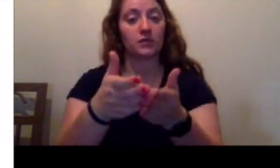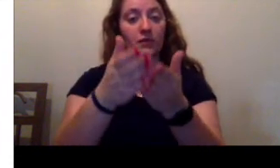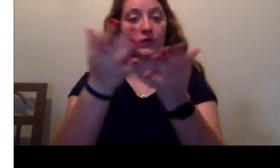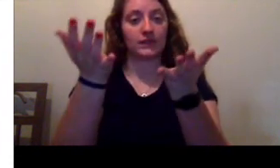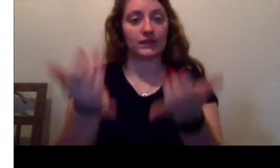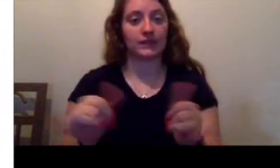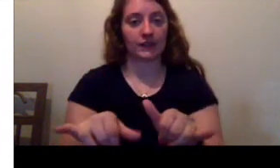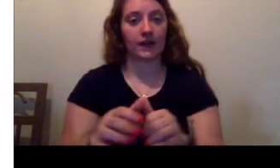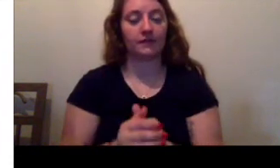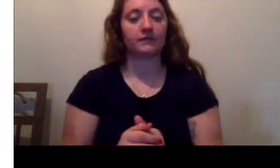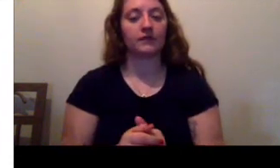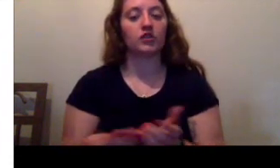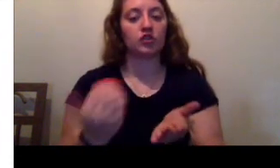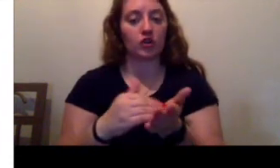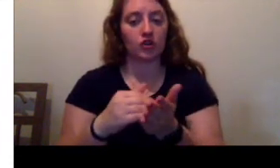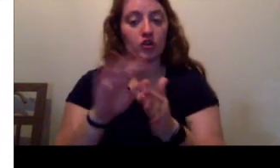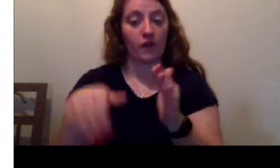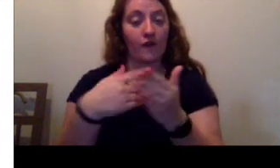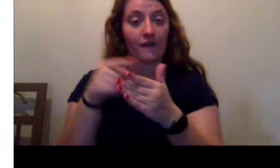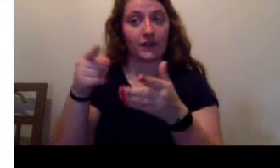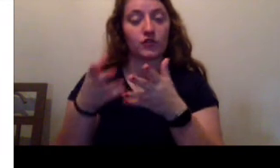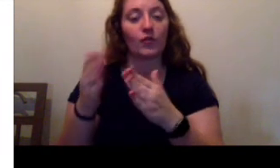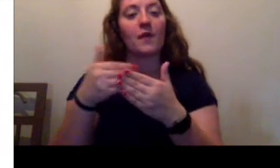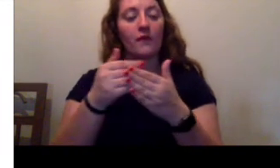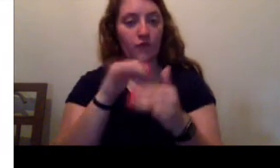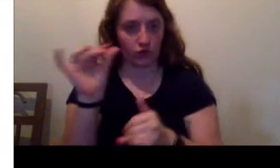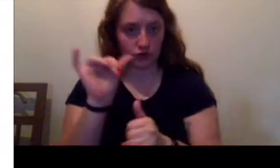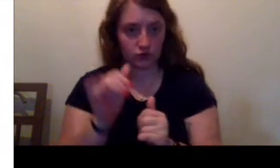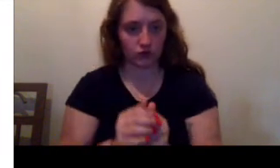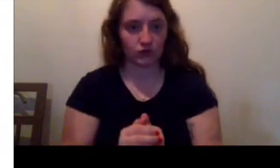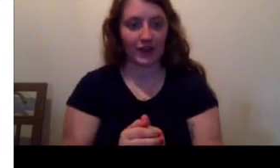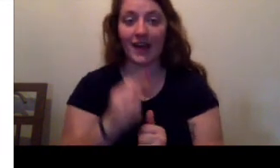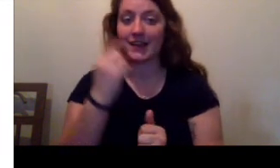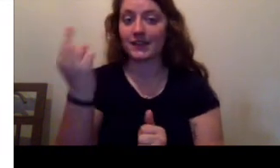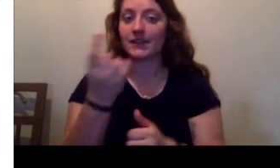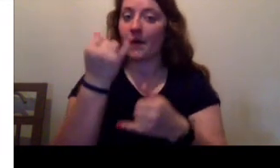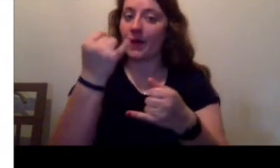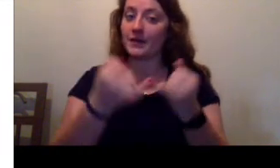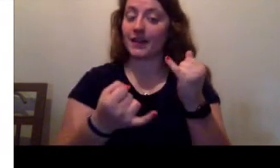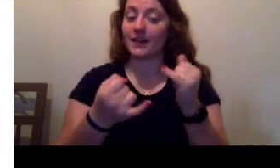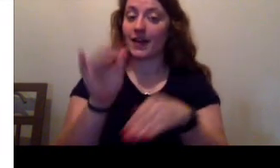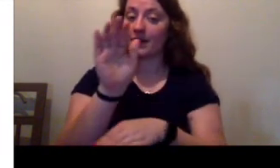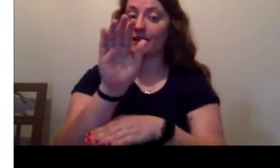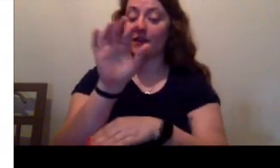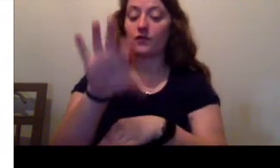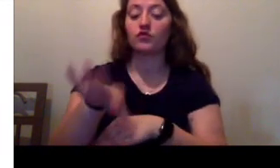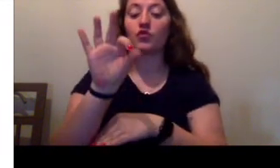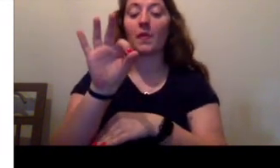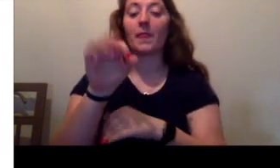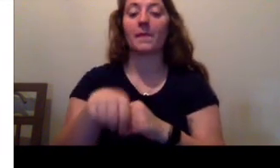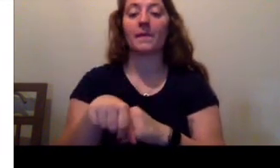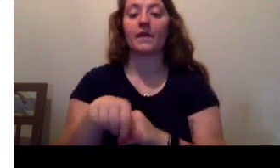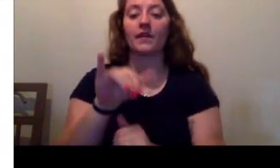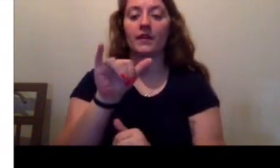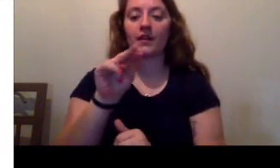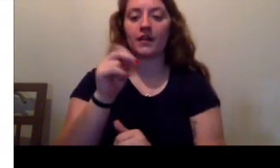She had often come this way before two, sometimes at the end of the afternoon, to pick out Ingborg. I'm sorry,